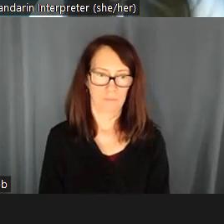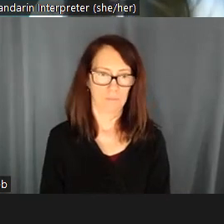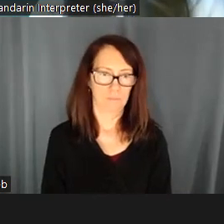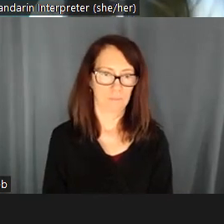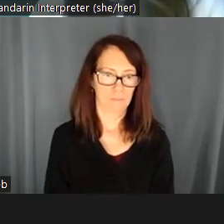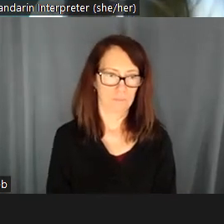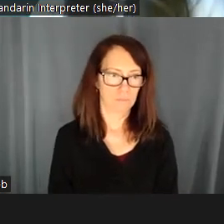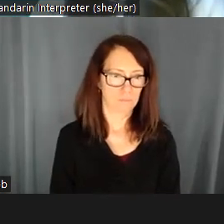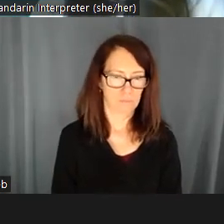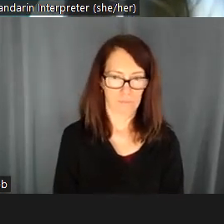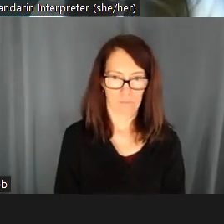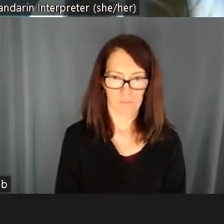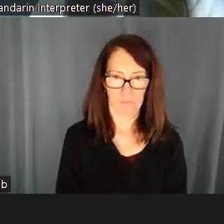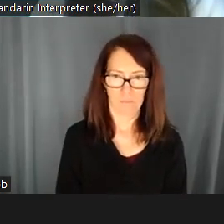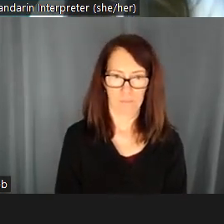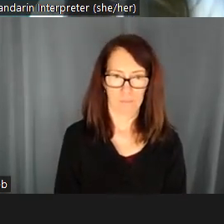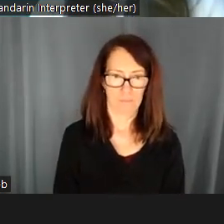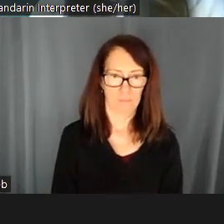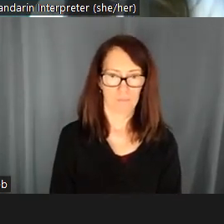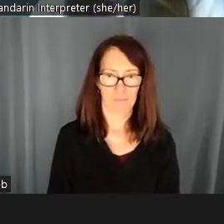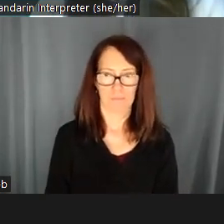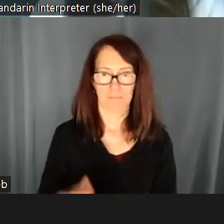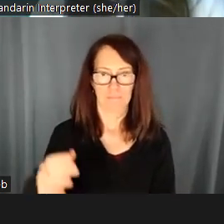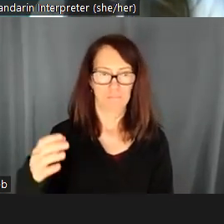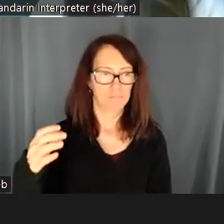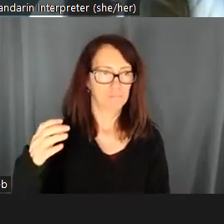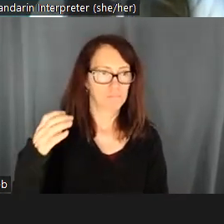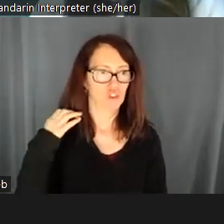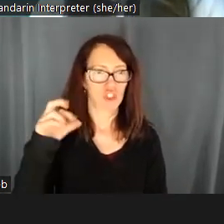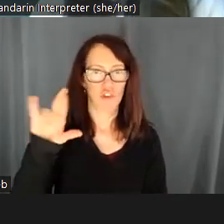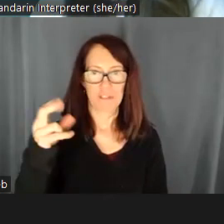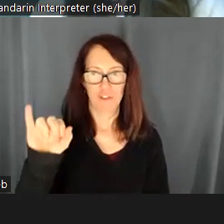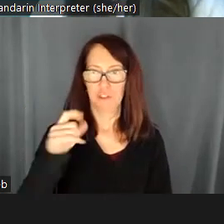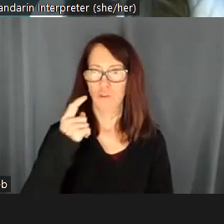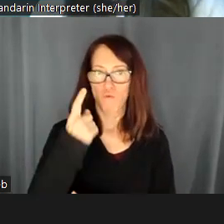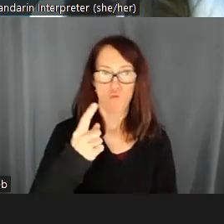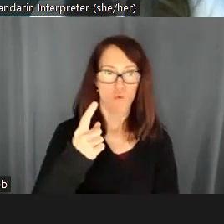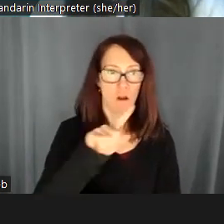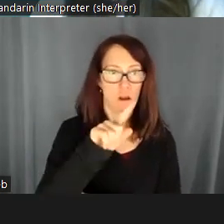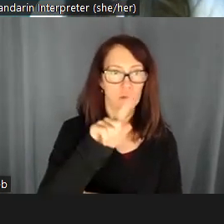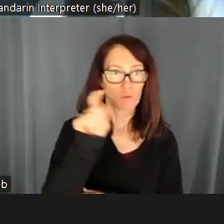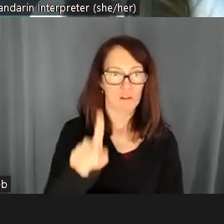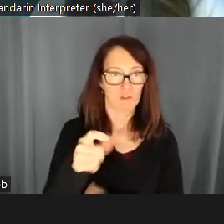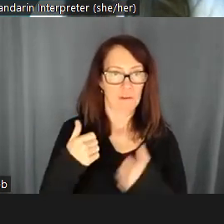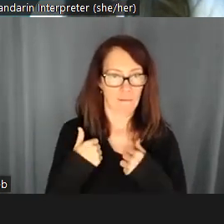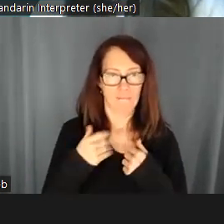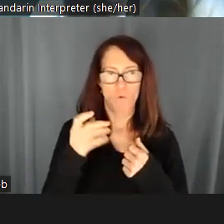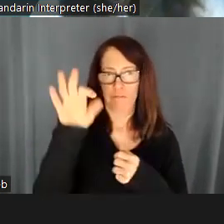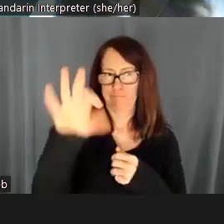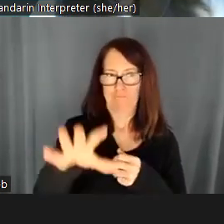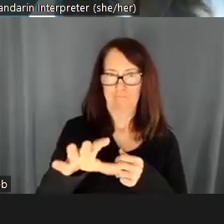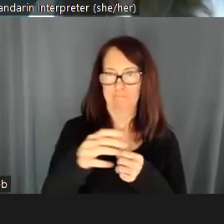One question that we have that I just want to show that I just want to put out there is. Our